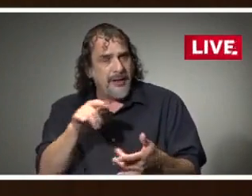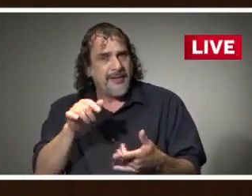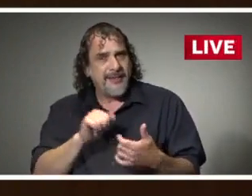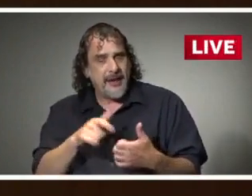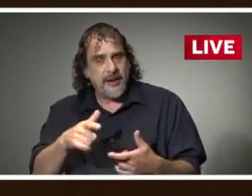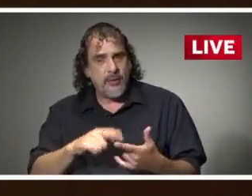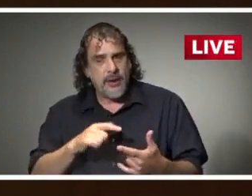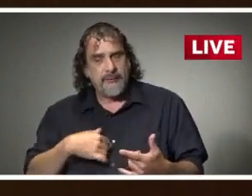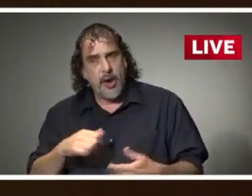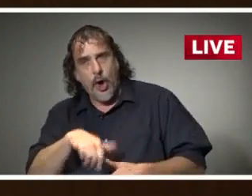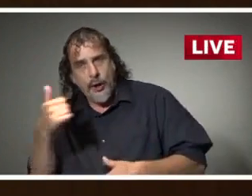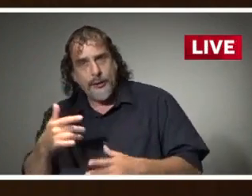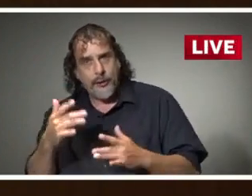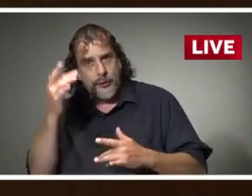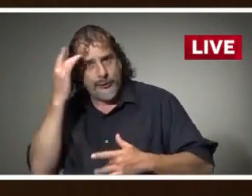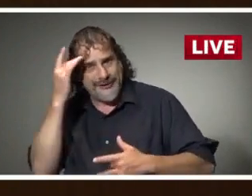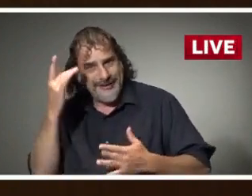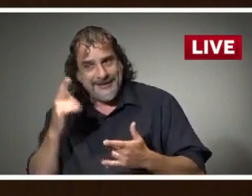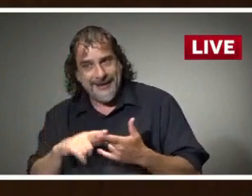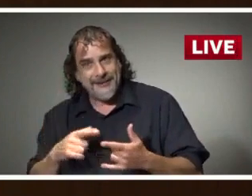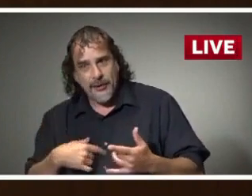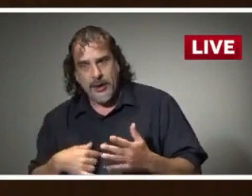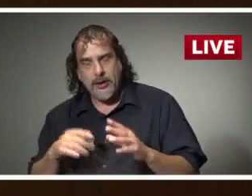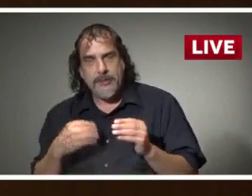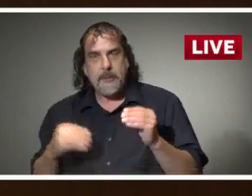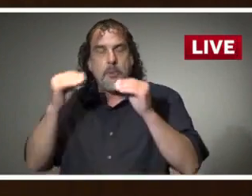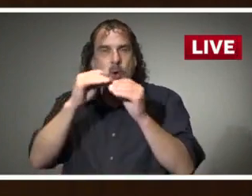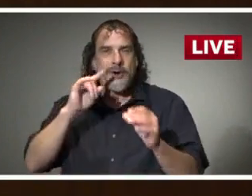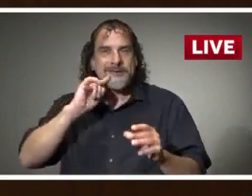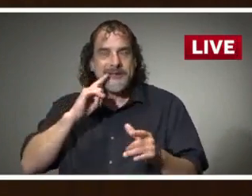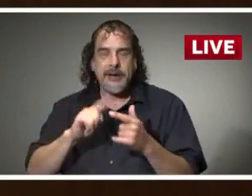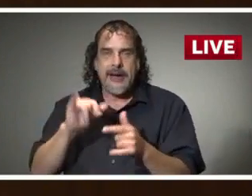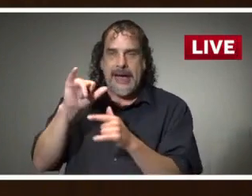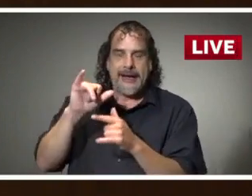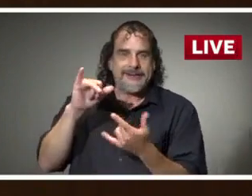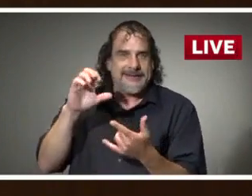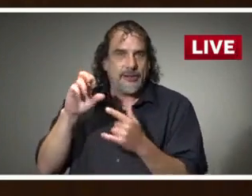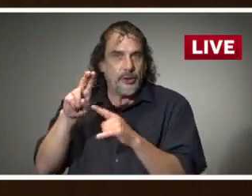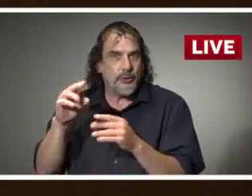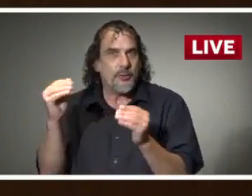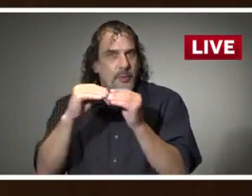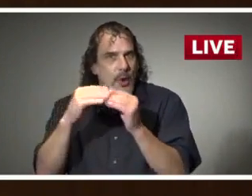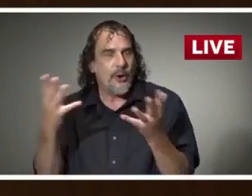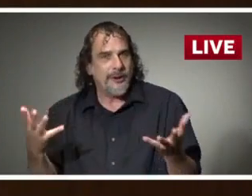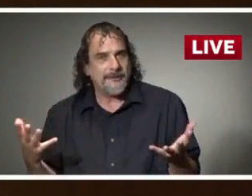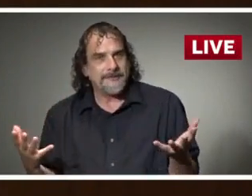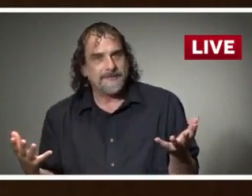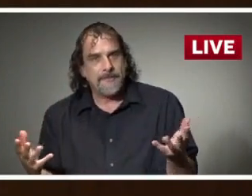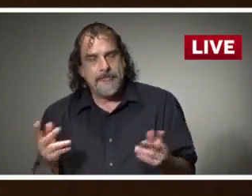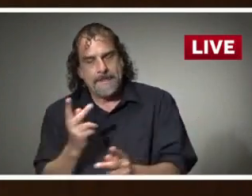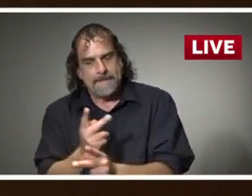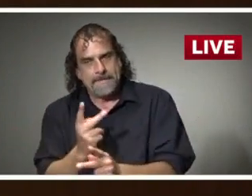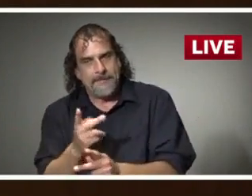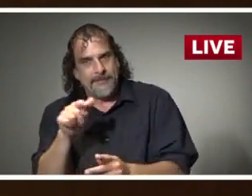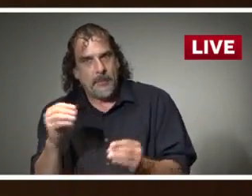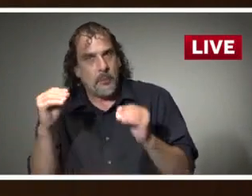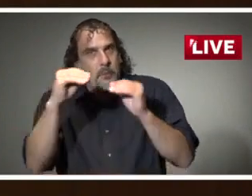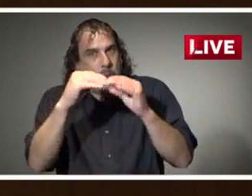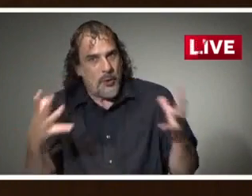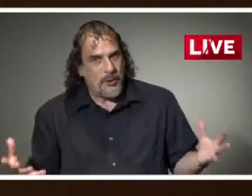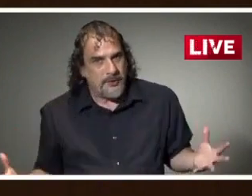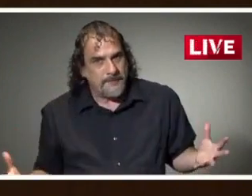and then, you know, require more intensive management. One other exciting announcement is that we are